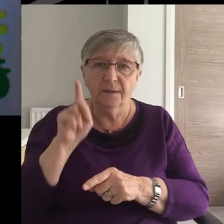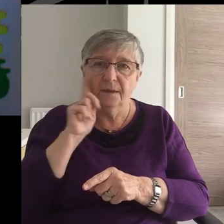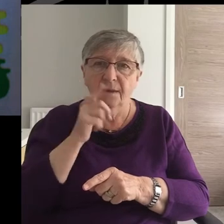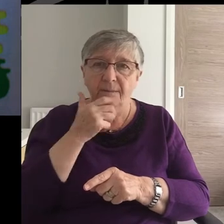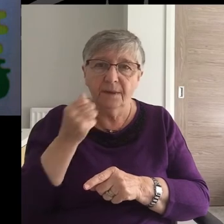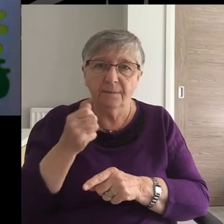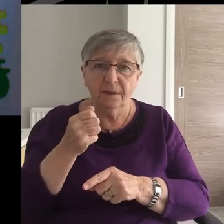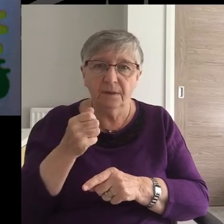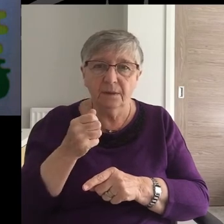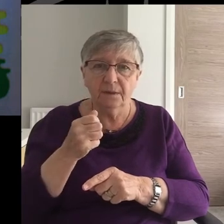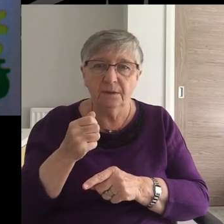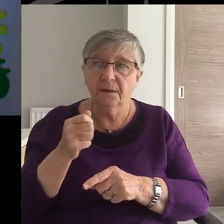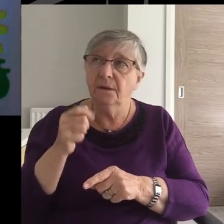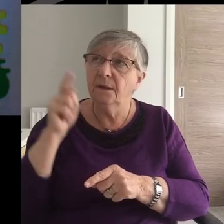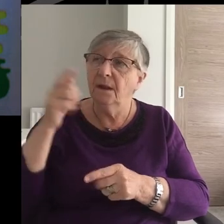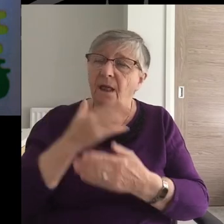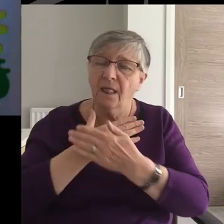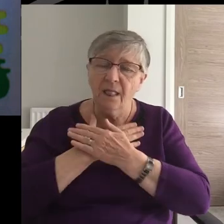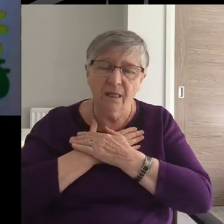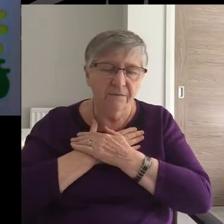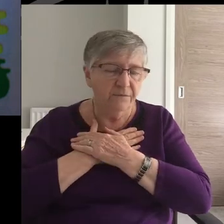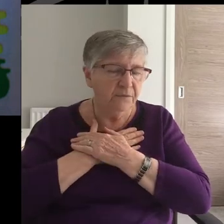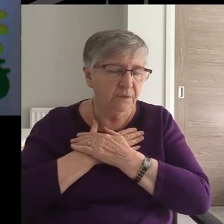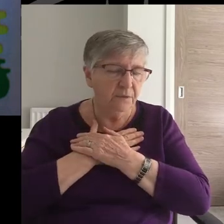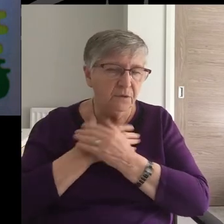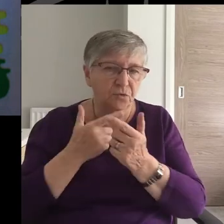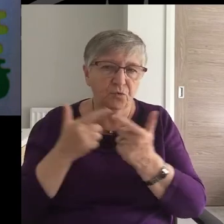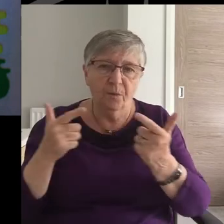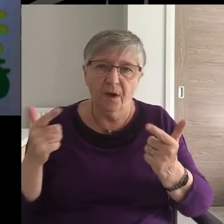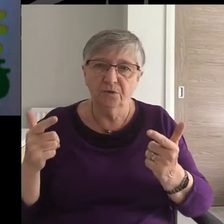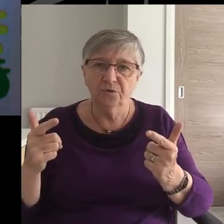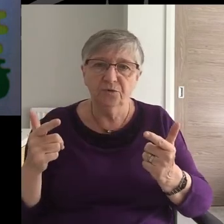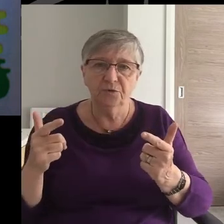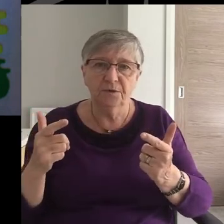people loved beyond measure,